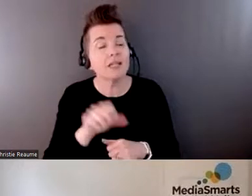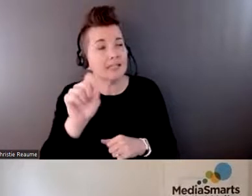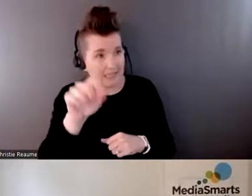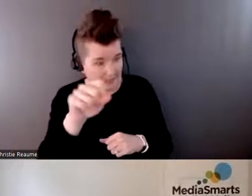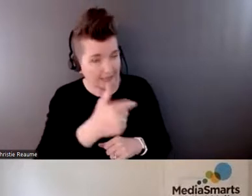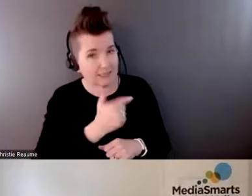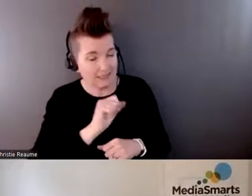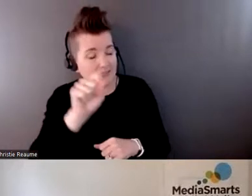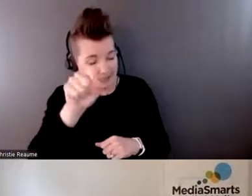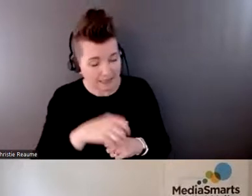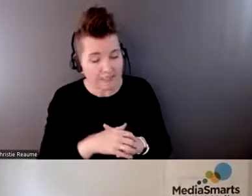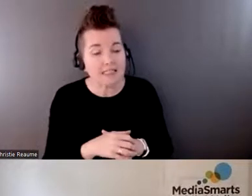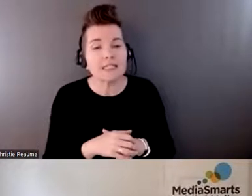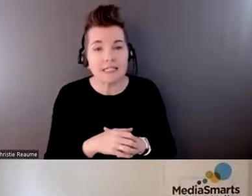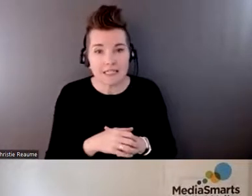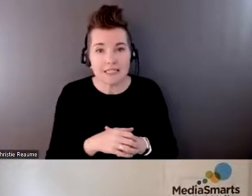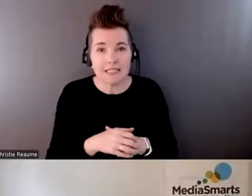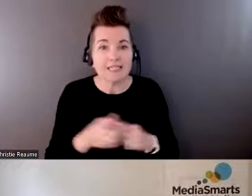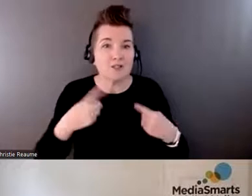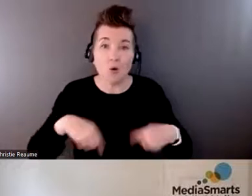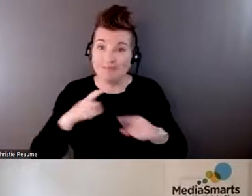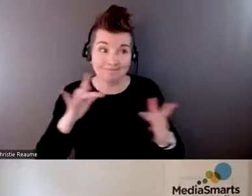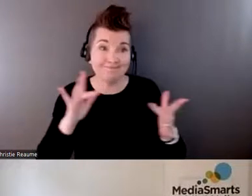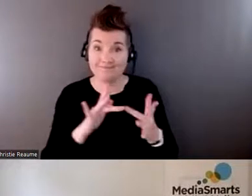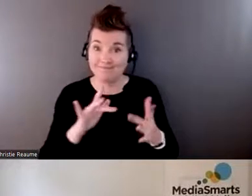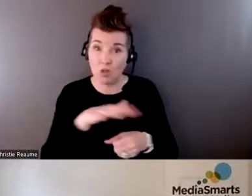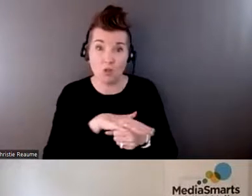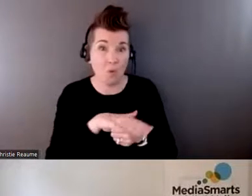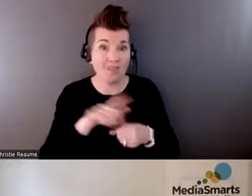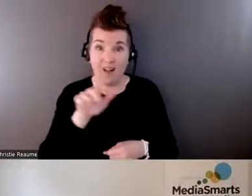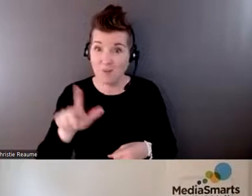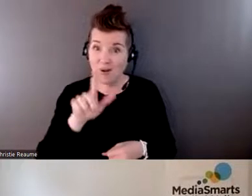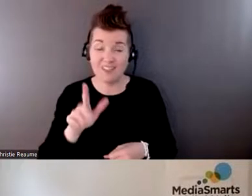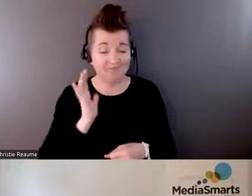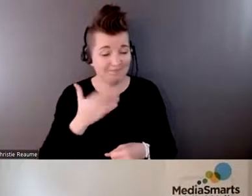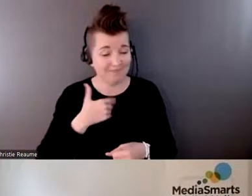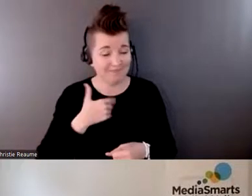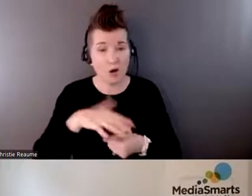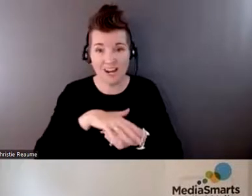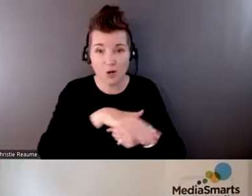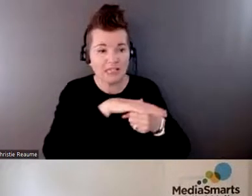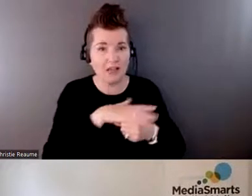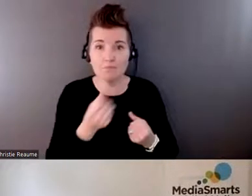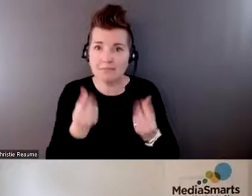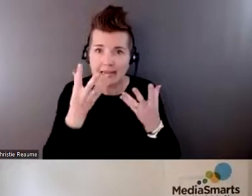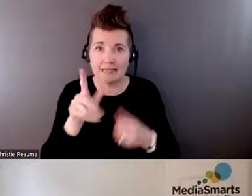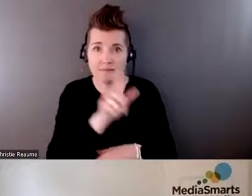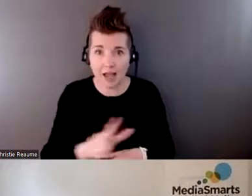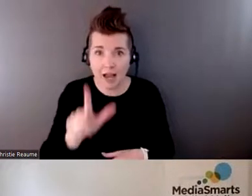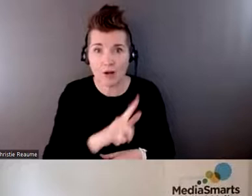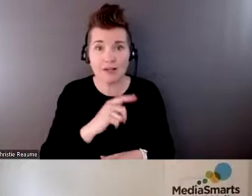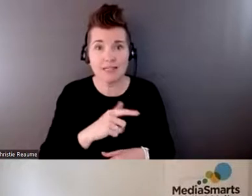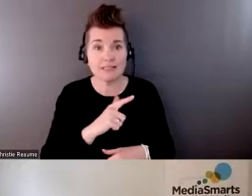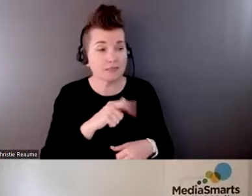what we did is just what you said, the local library. We've partnered with lots of libraries in our area to make sure that if people didn't have